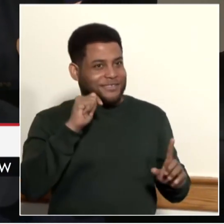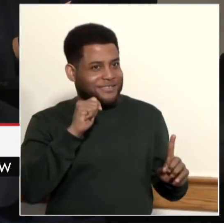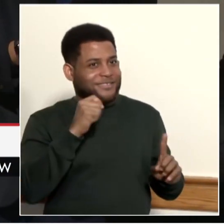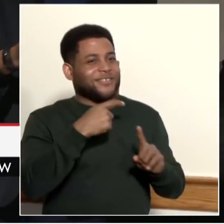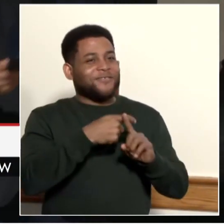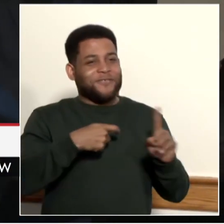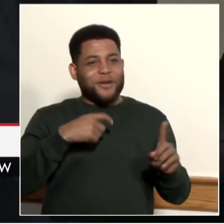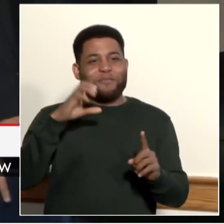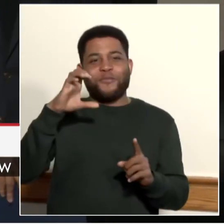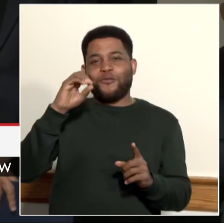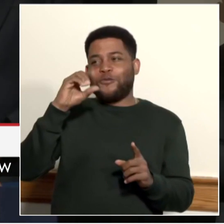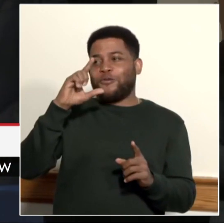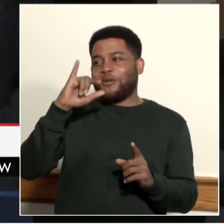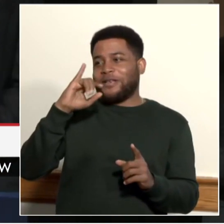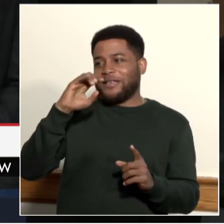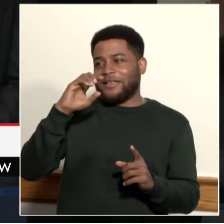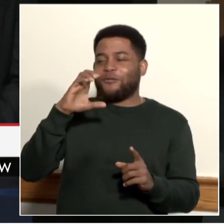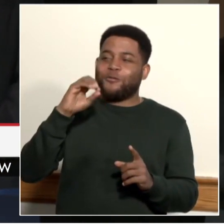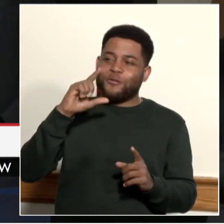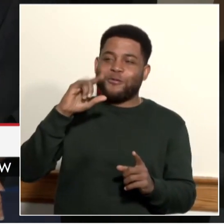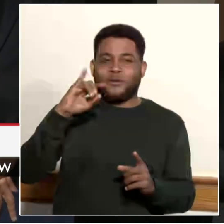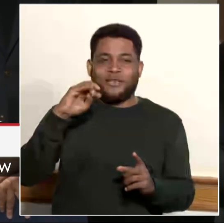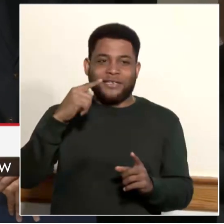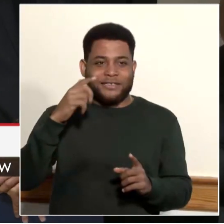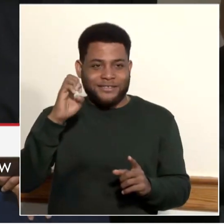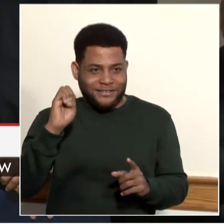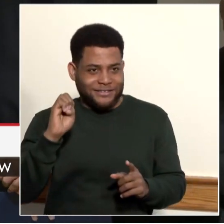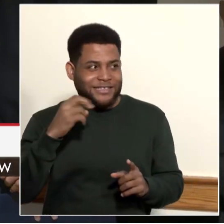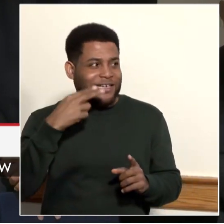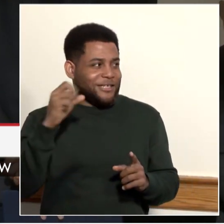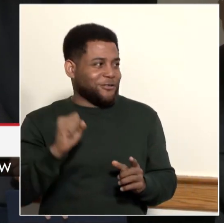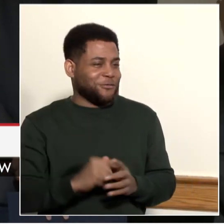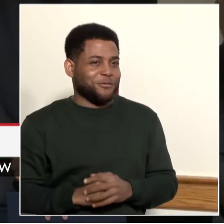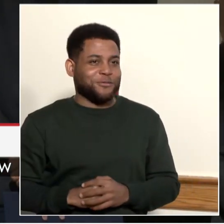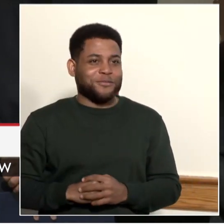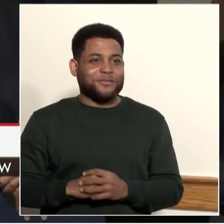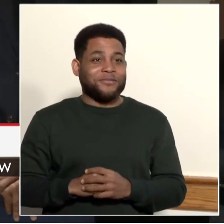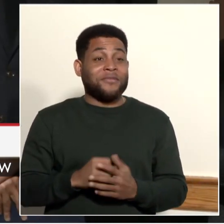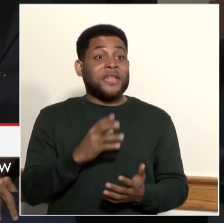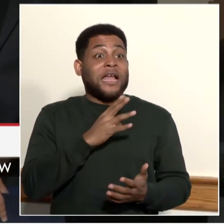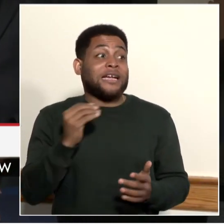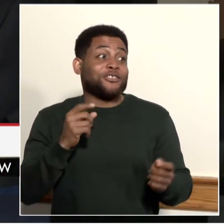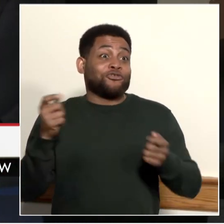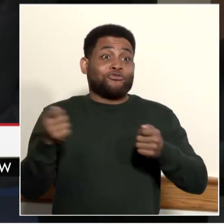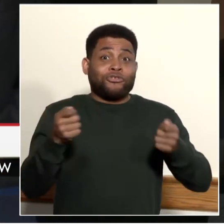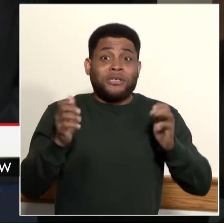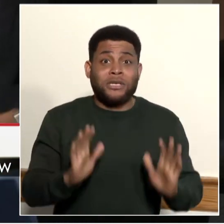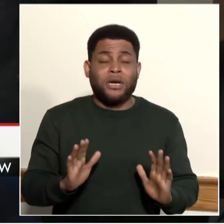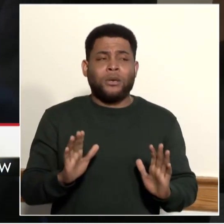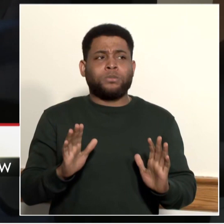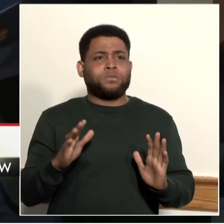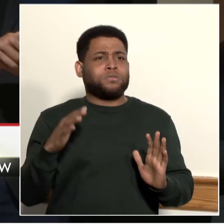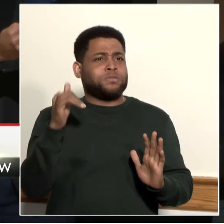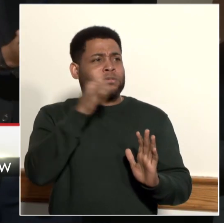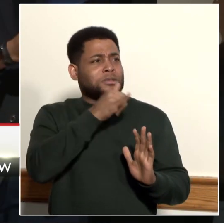principal. And to your amazing cheerleaders, give the cheer squad a big round of applause.